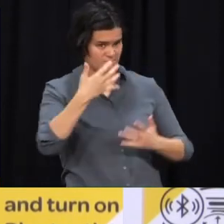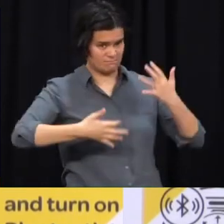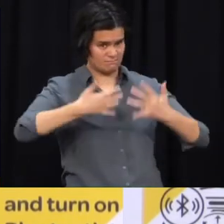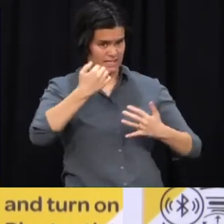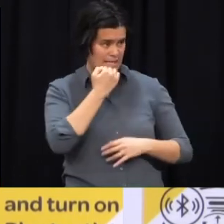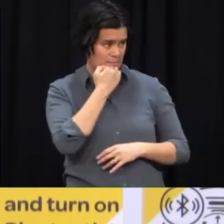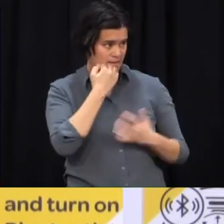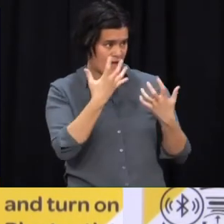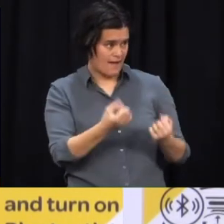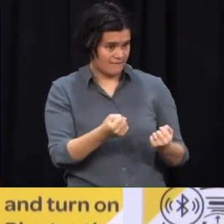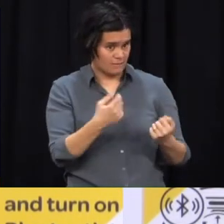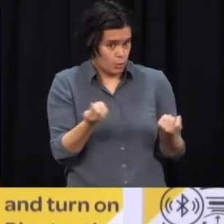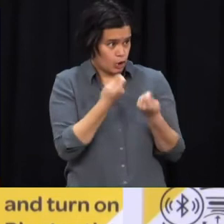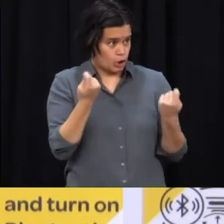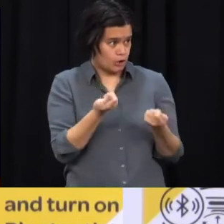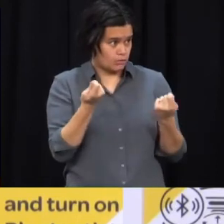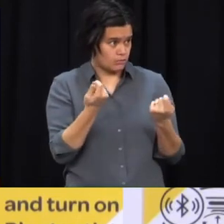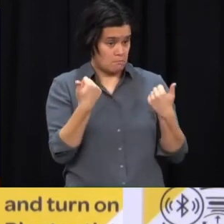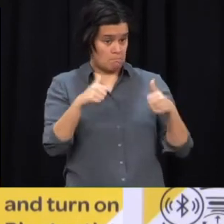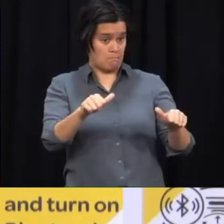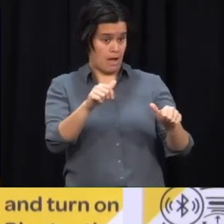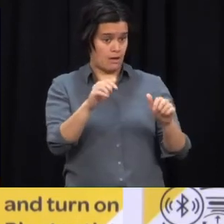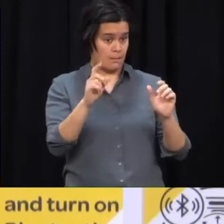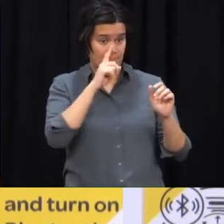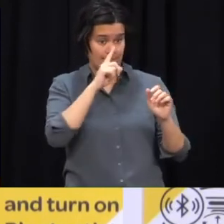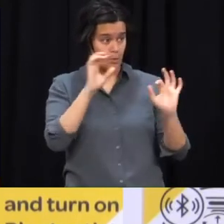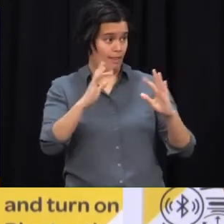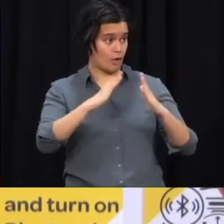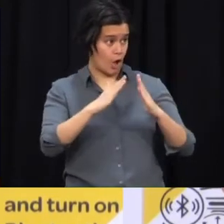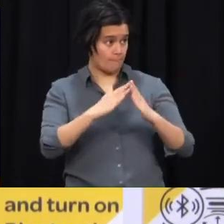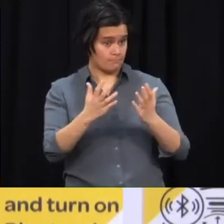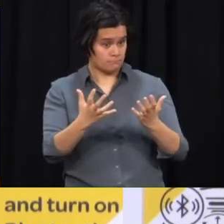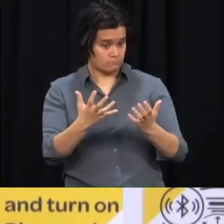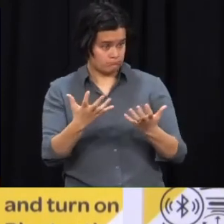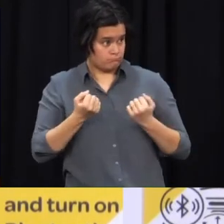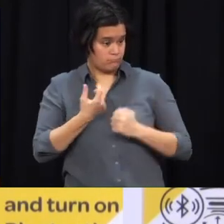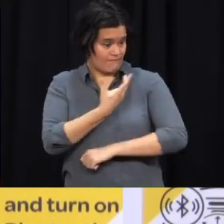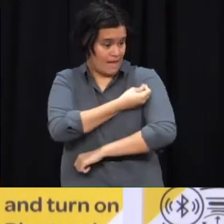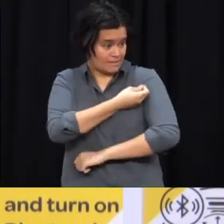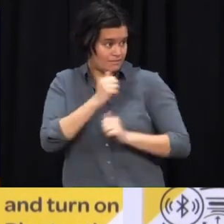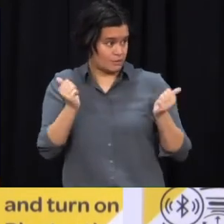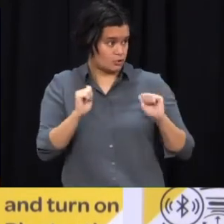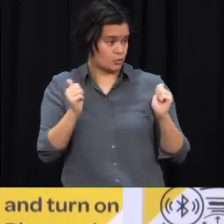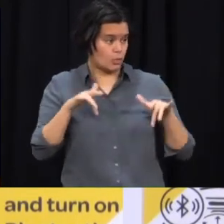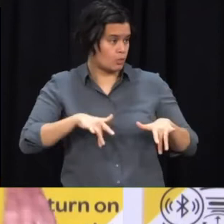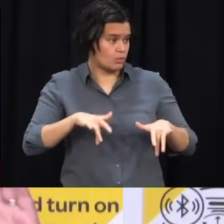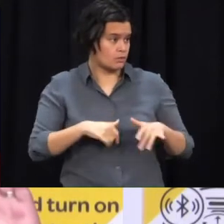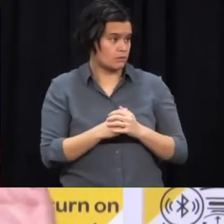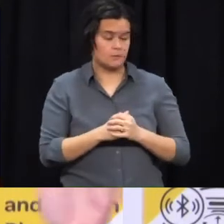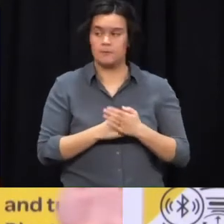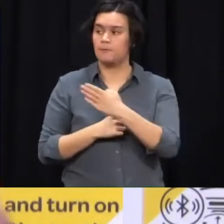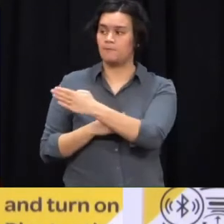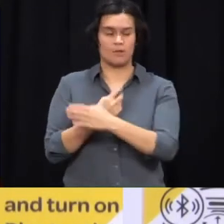see if we can get that from the DHBs. may take a few days just because of the other priorities at the moment, but we'll work to get that. Lucky.